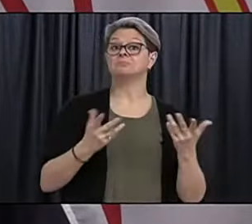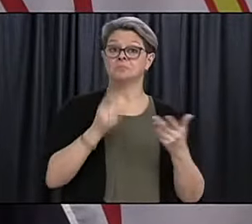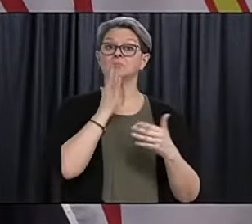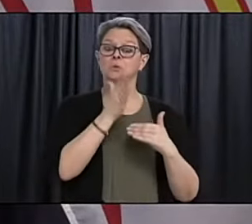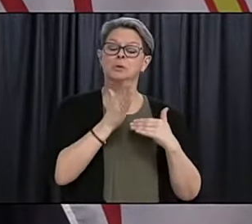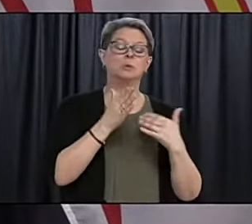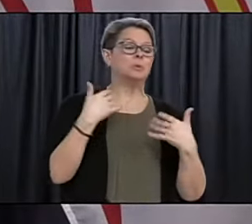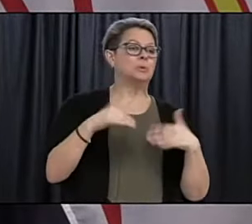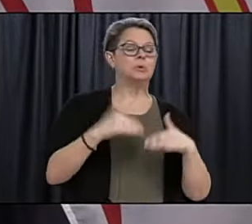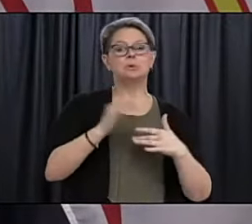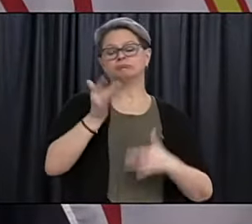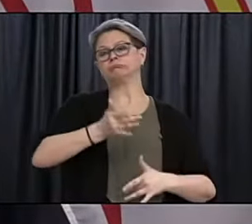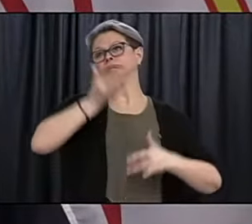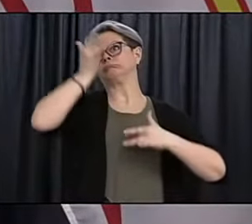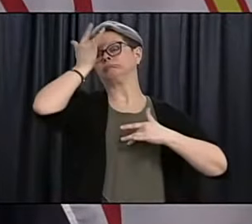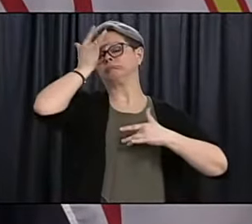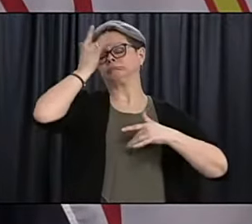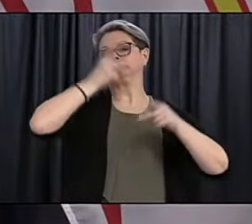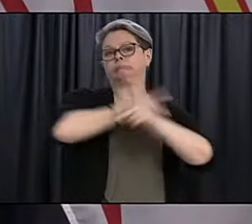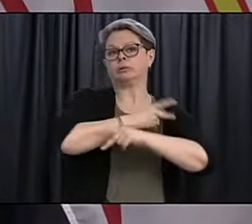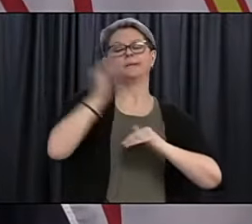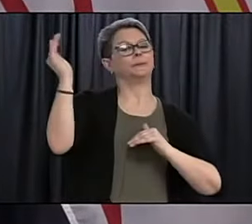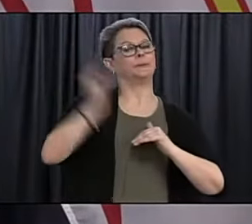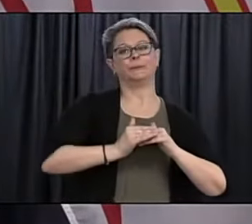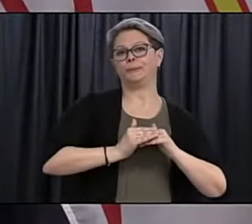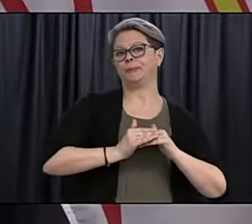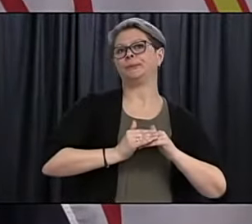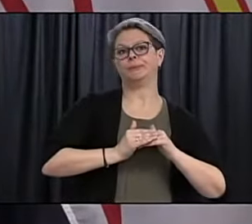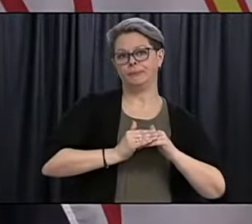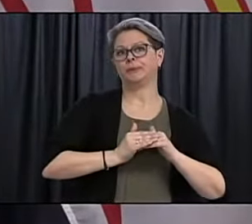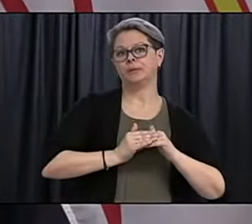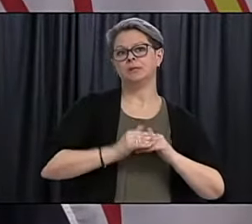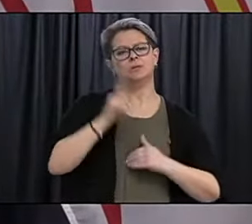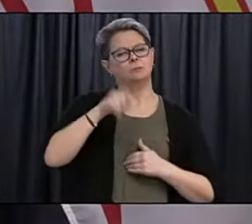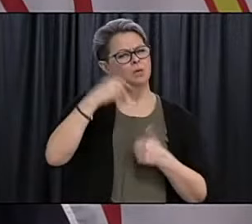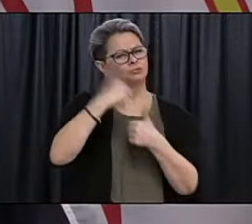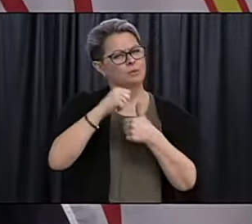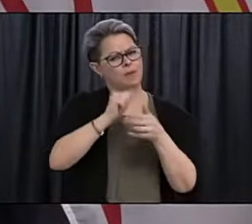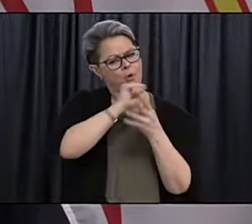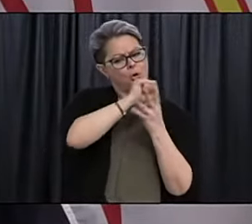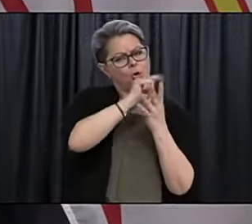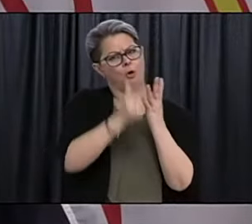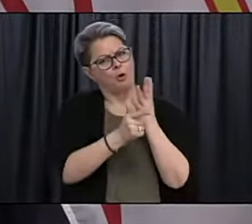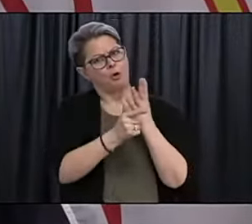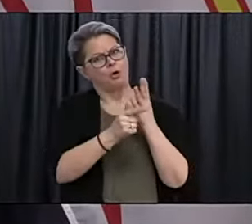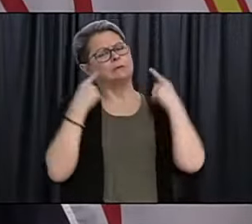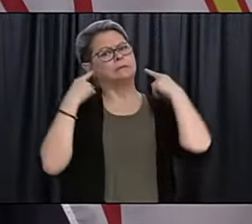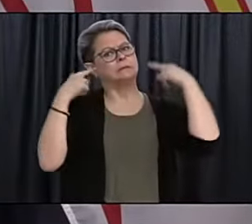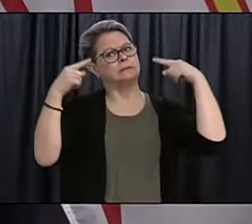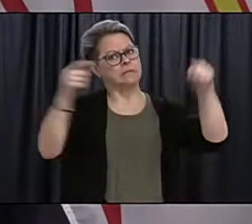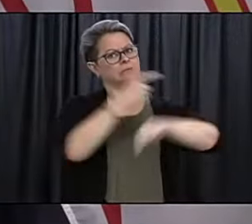severe disease significantly. So, we all, we have to remember that, that these are all effective vaccines.